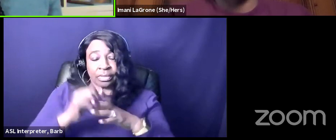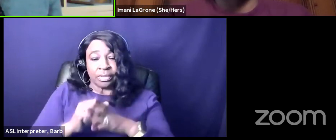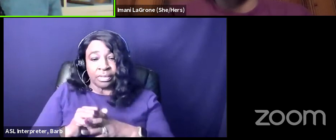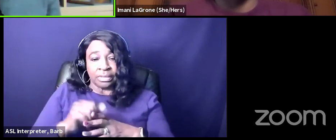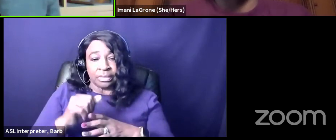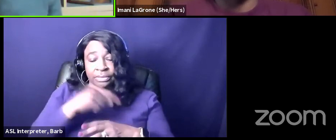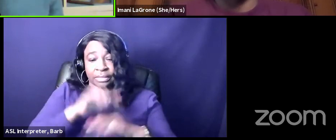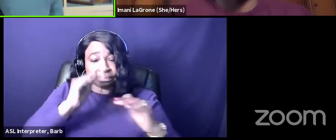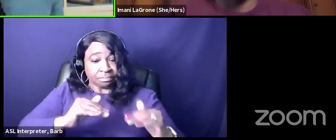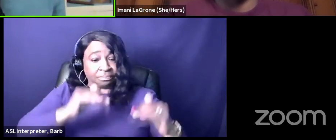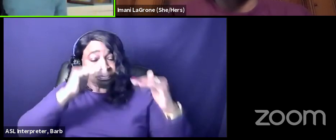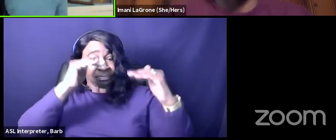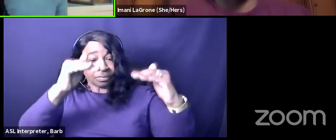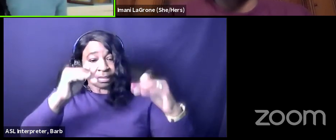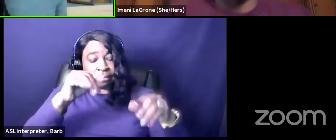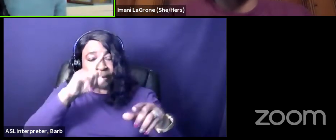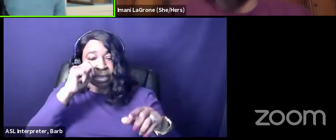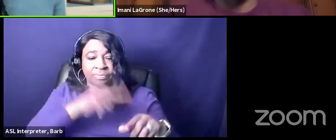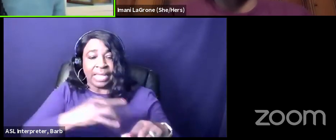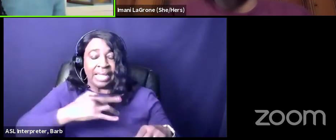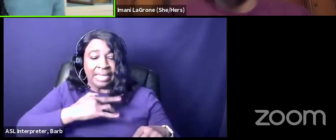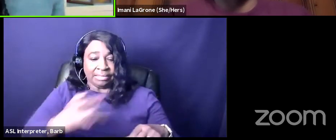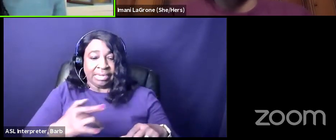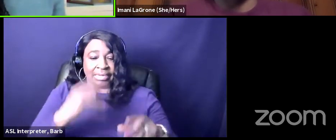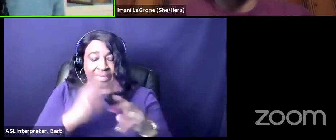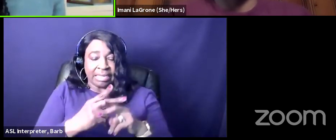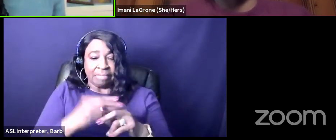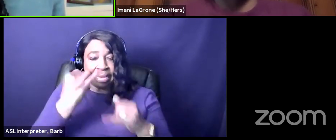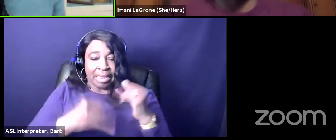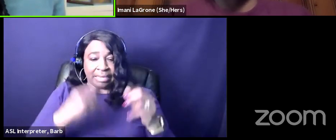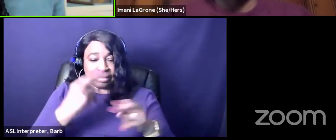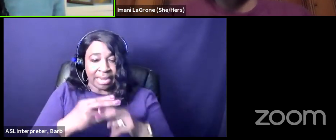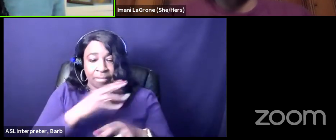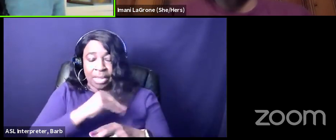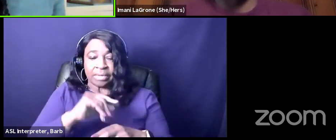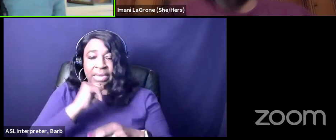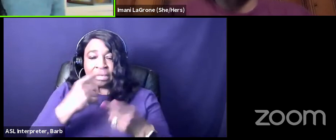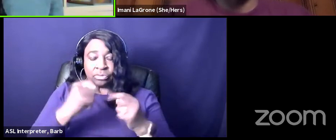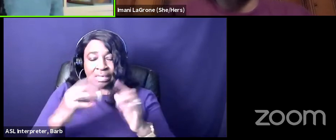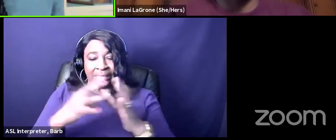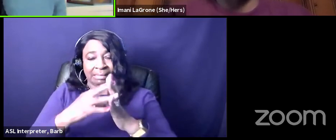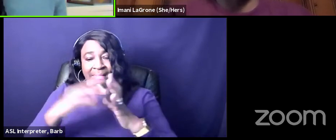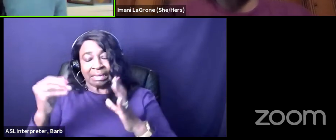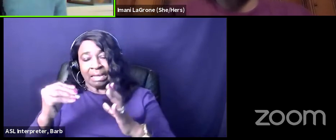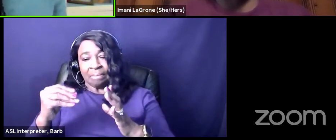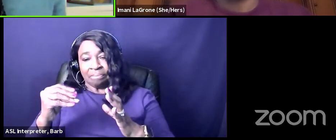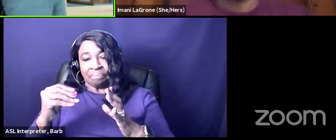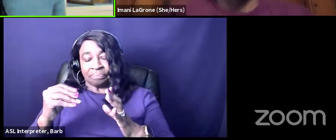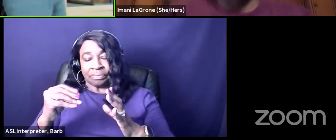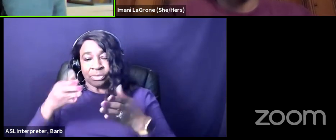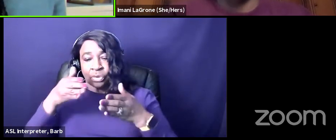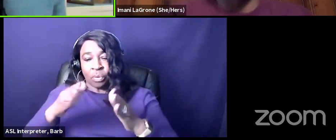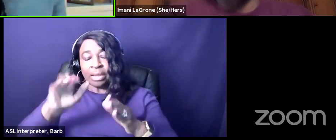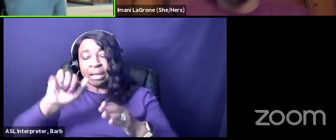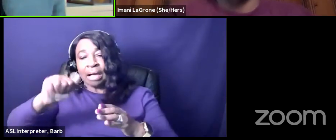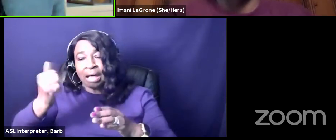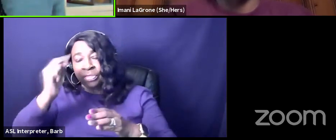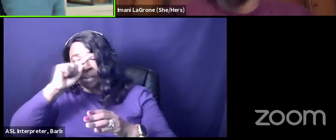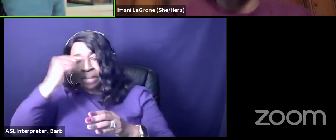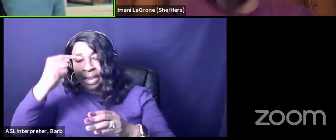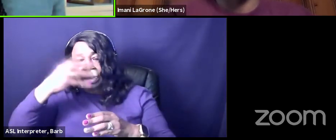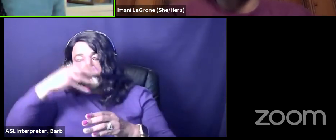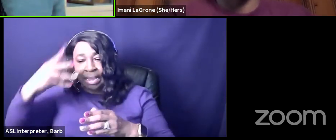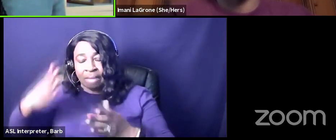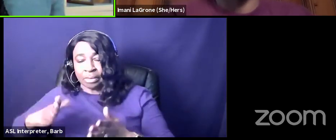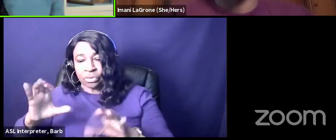elevated status because they tend to keep their last names and not trying to assimilate really quickly the way every other non-black immigrant has done the minute